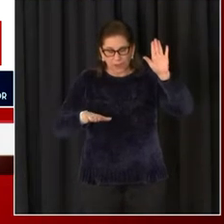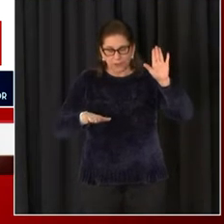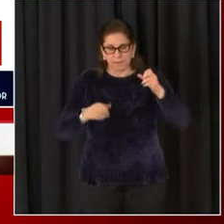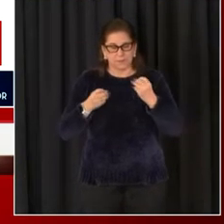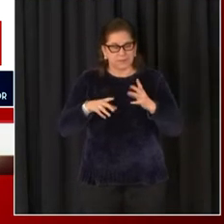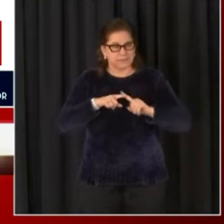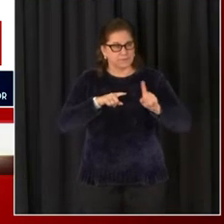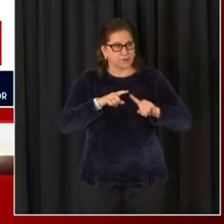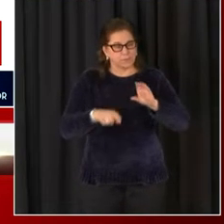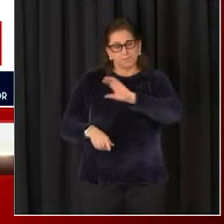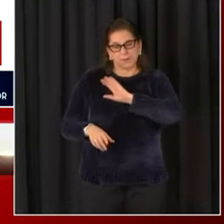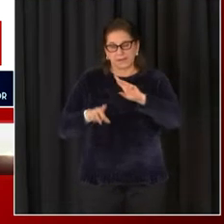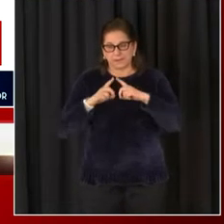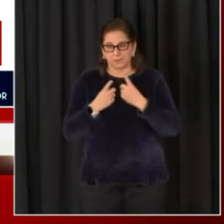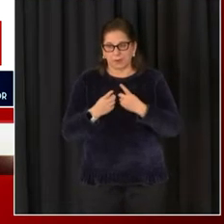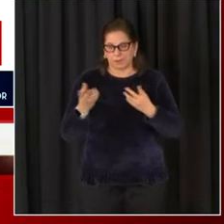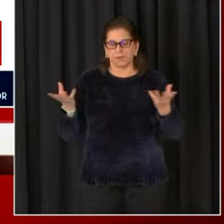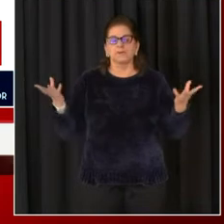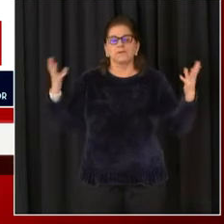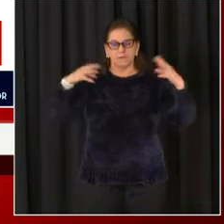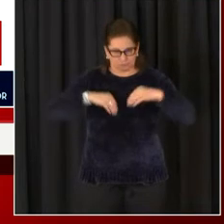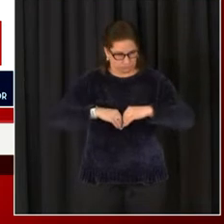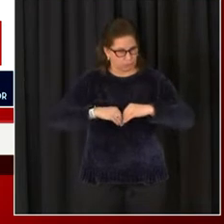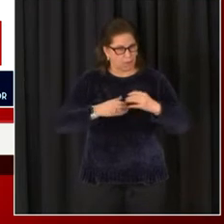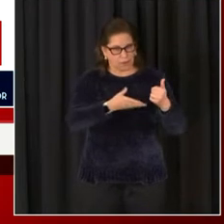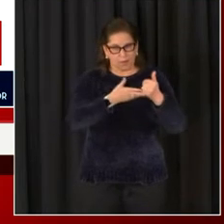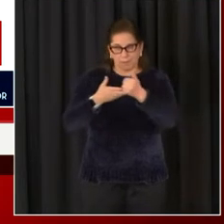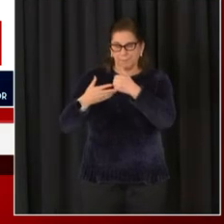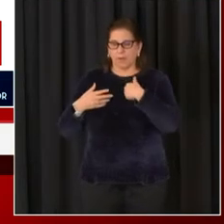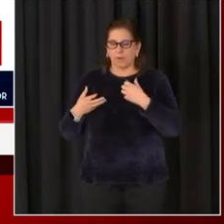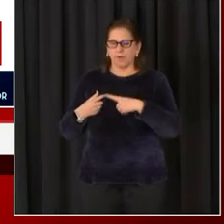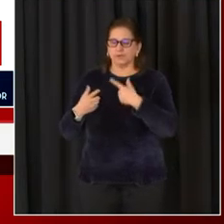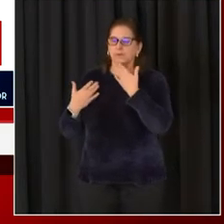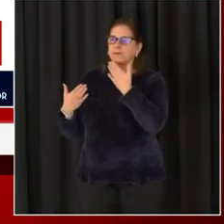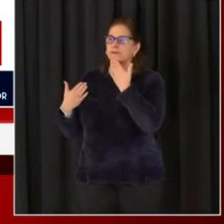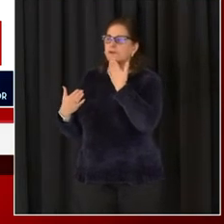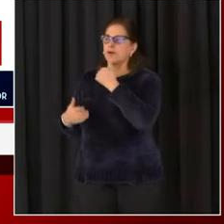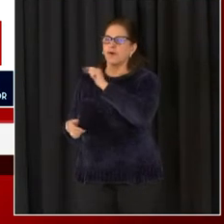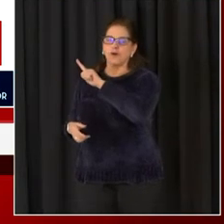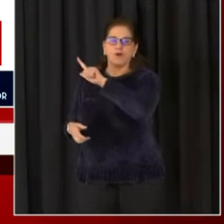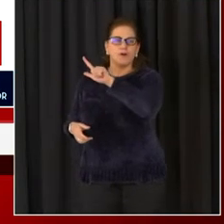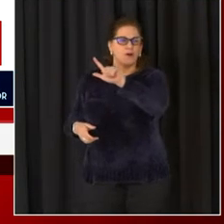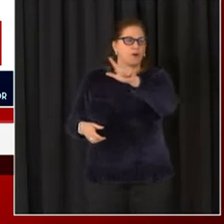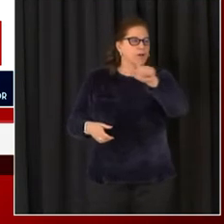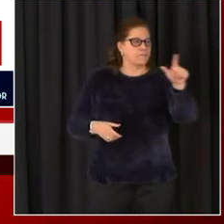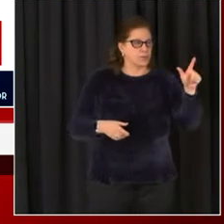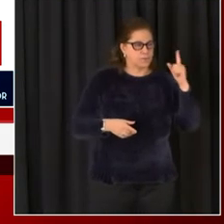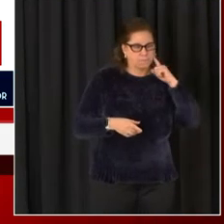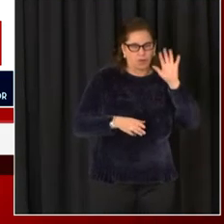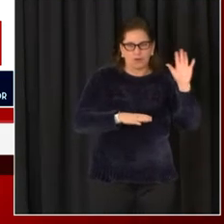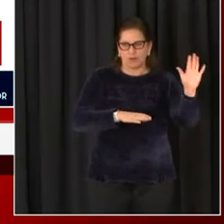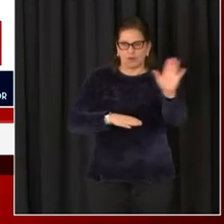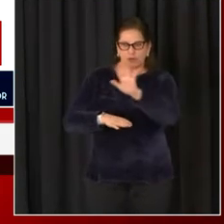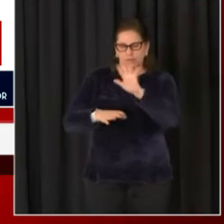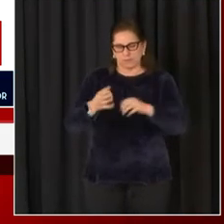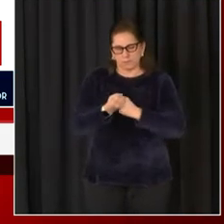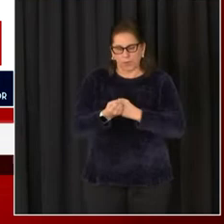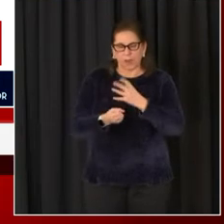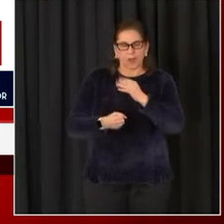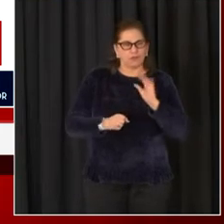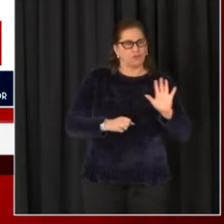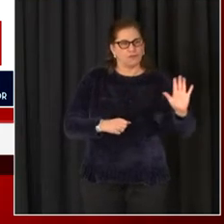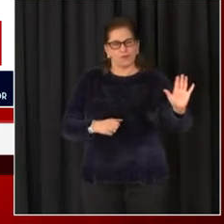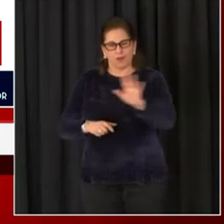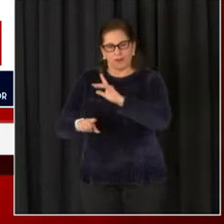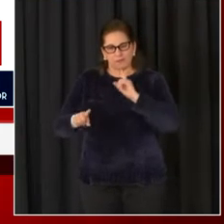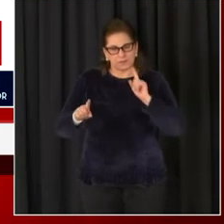country, and we're grateful to all of them who responded to the call. The federal law enforcement agencies,